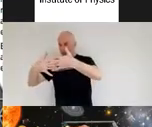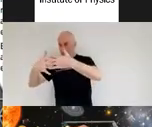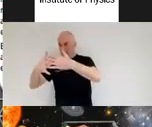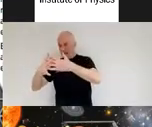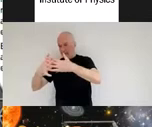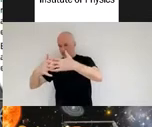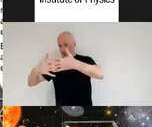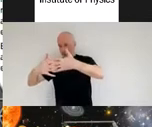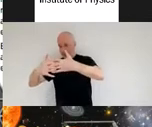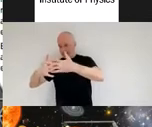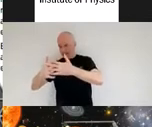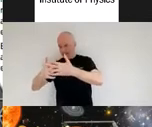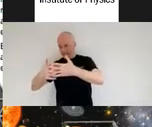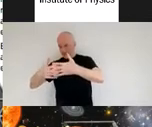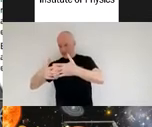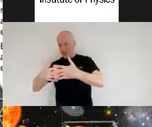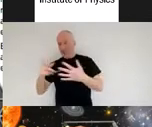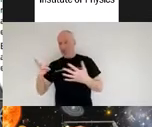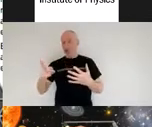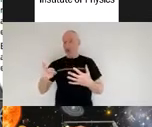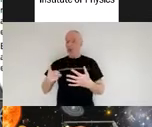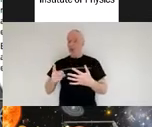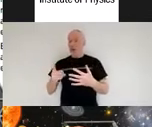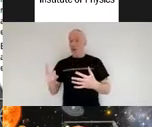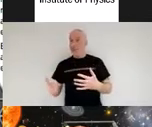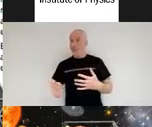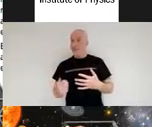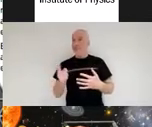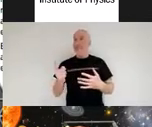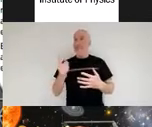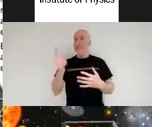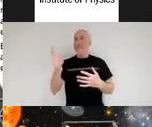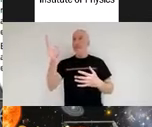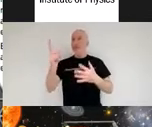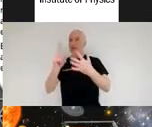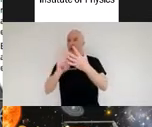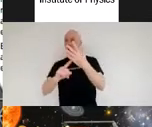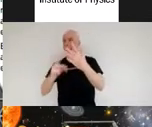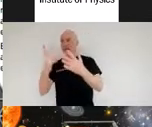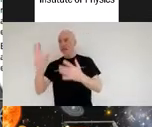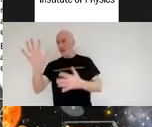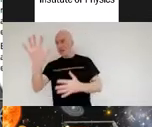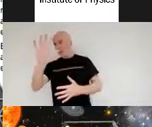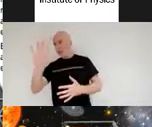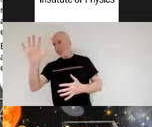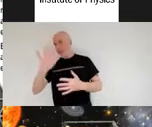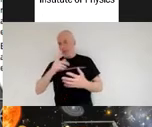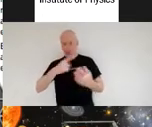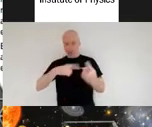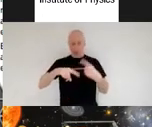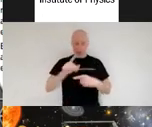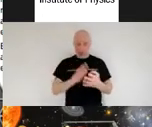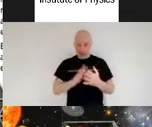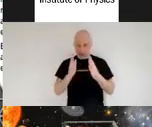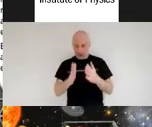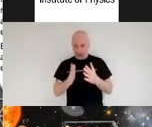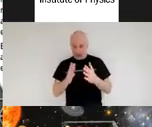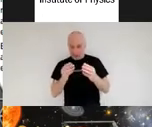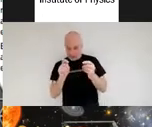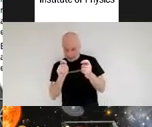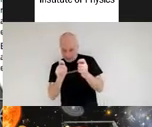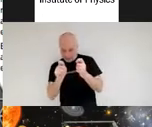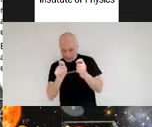as it was journeying to its l2 point we had to constantly make microscopic little variations